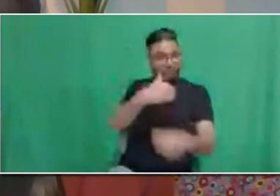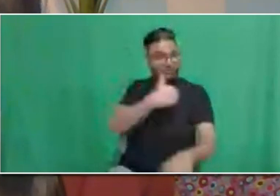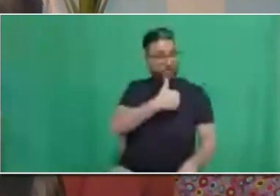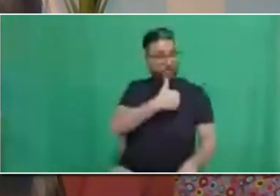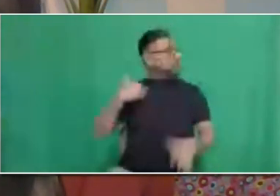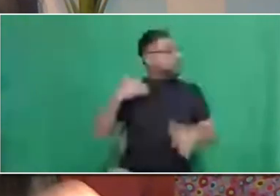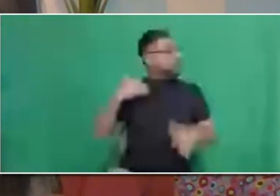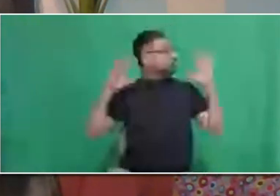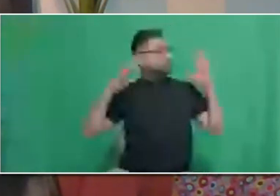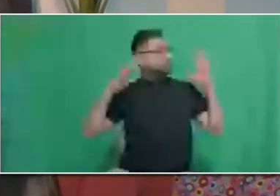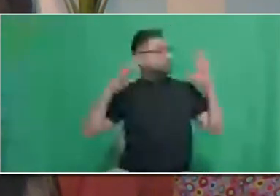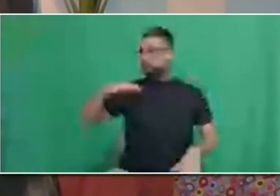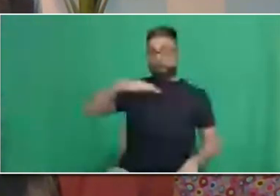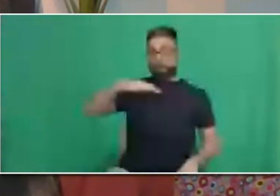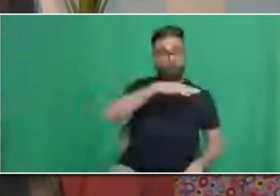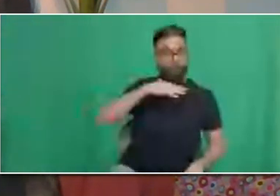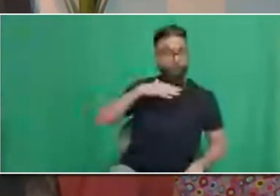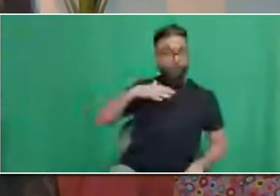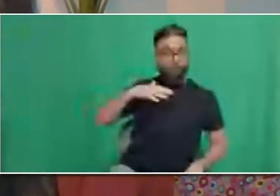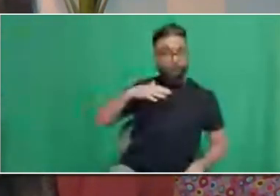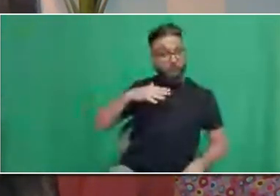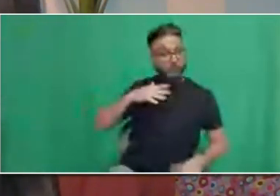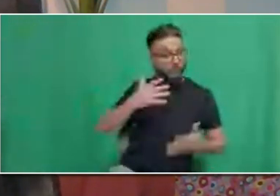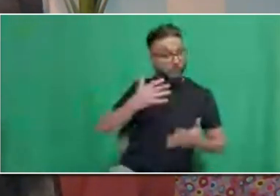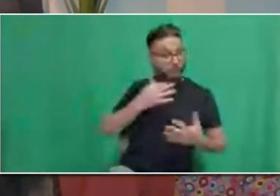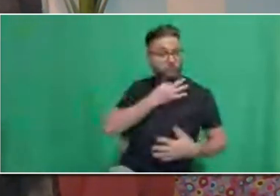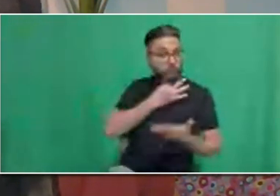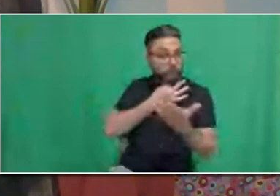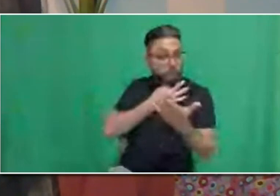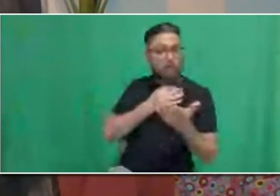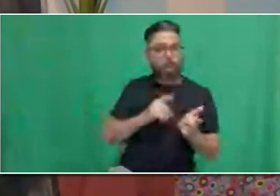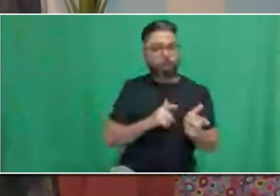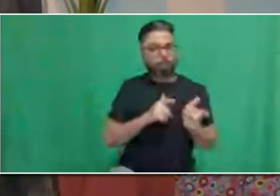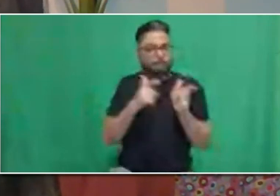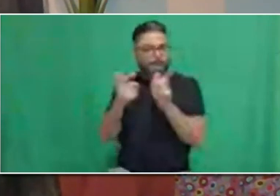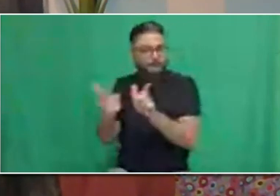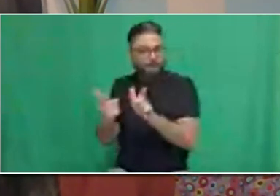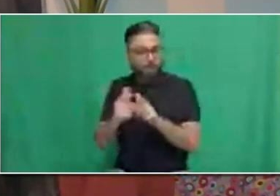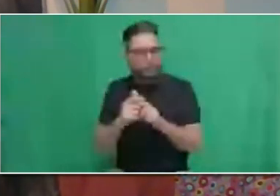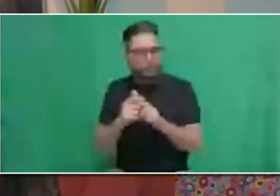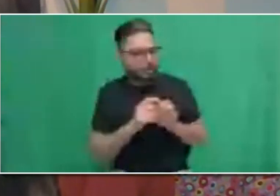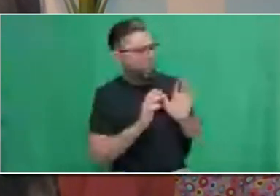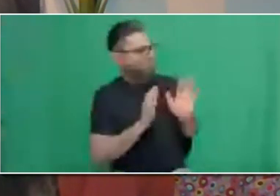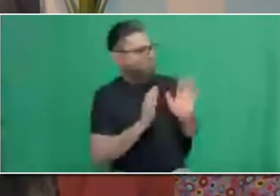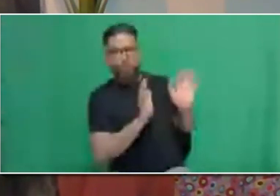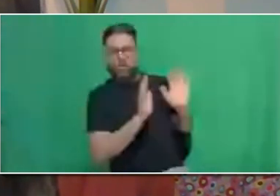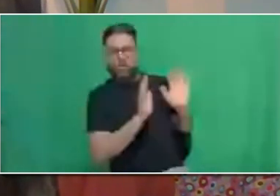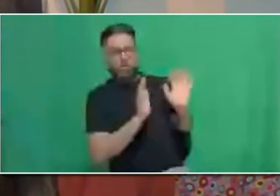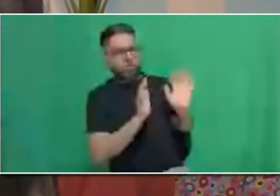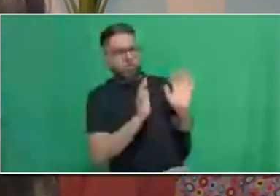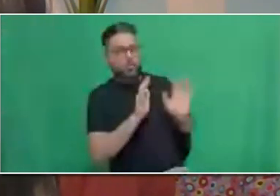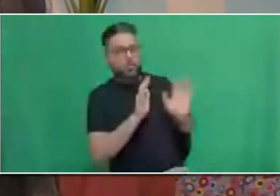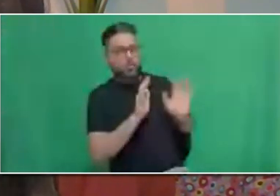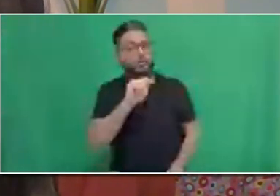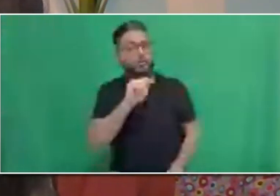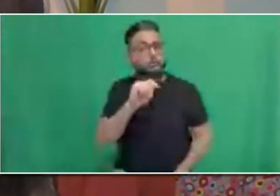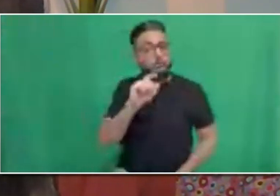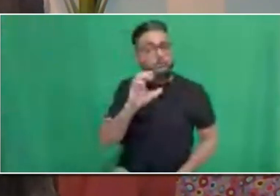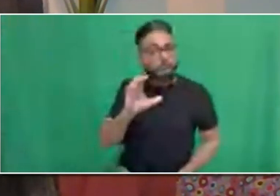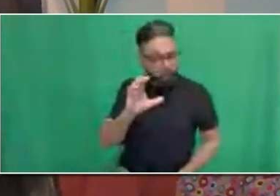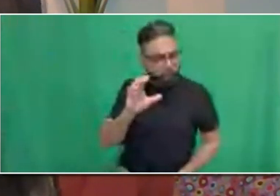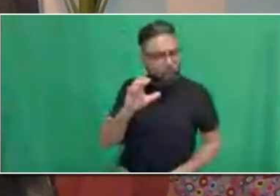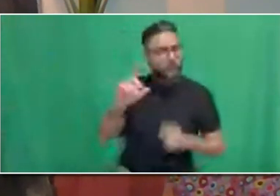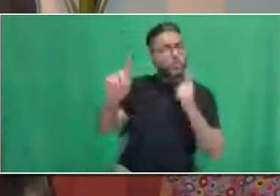No, the TTC is committed to fostering a positive workplace culture with a workforce that is representative of the communities it